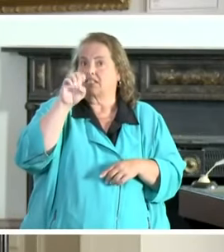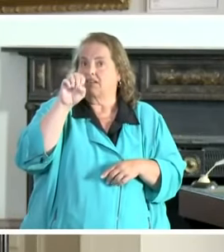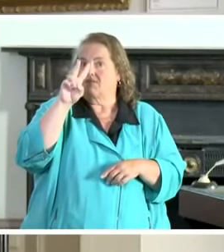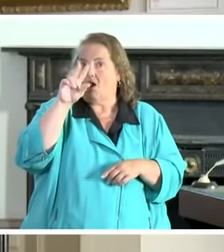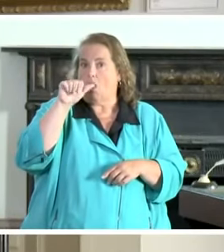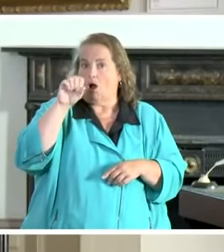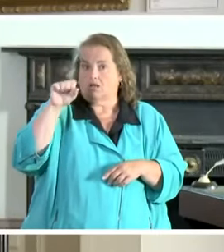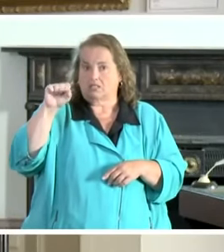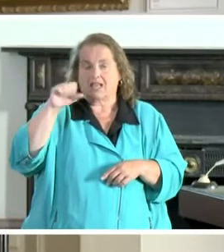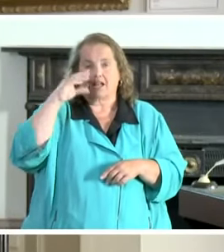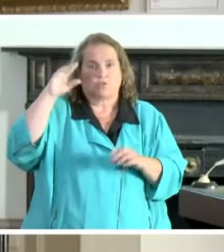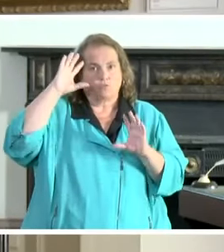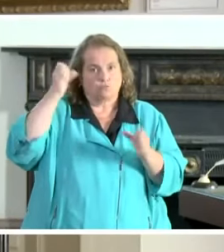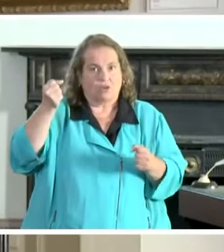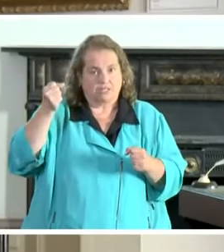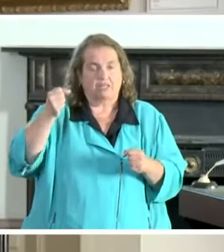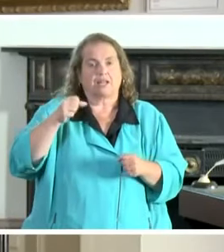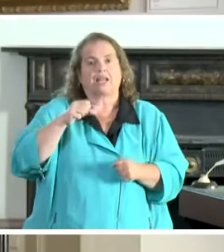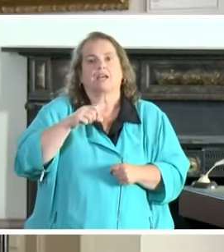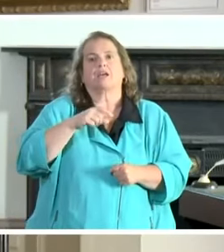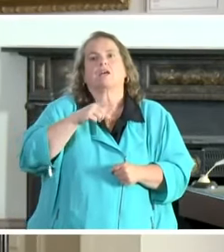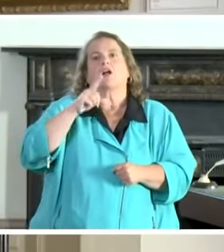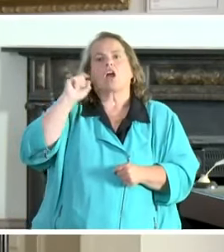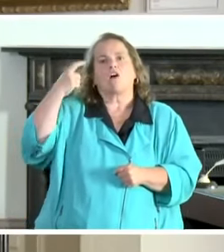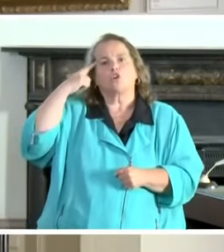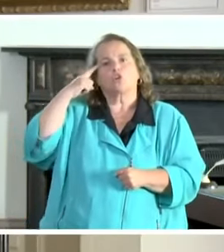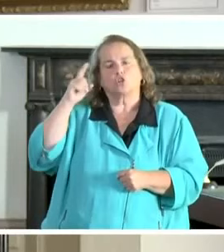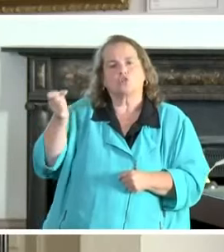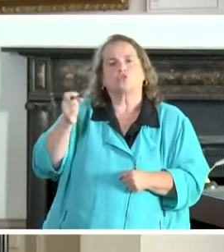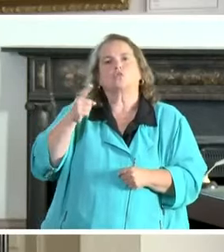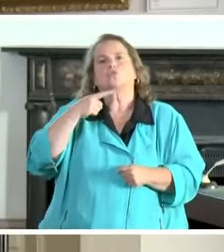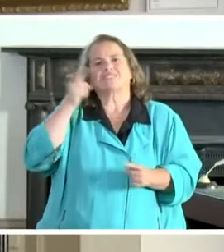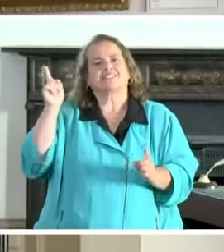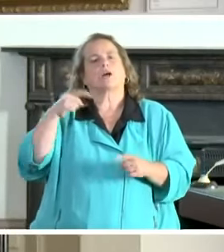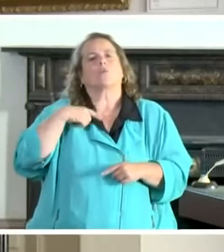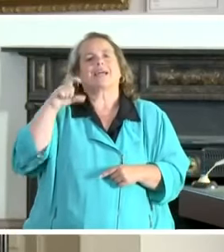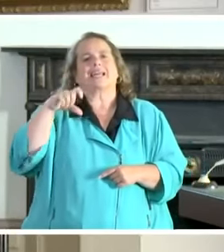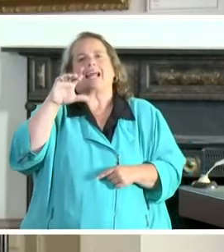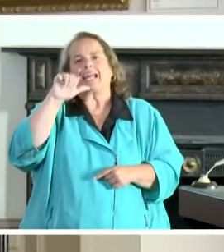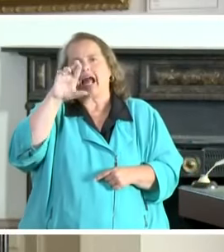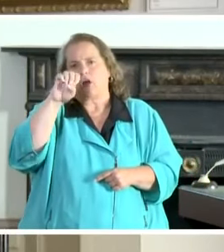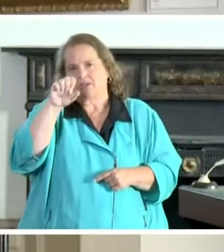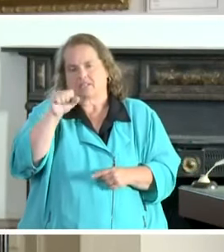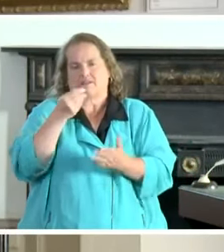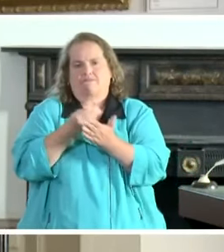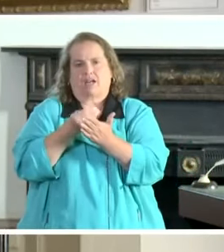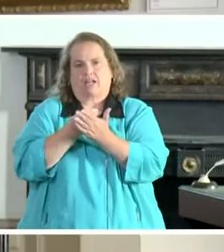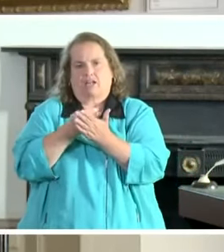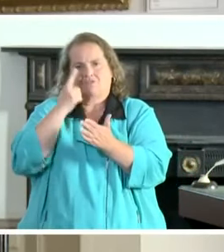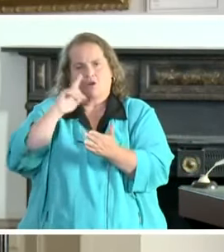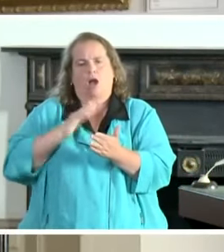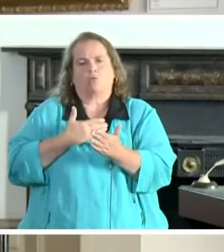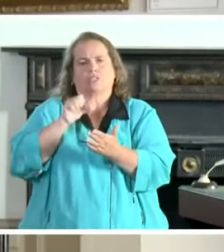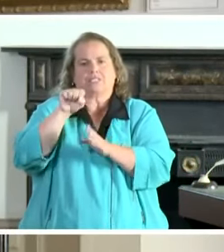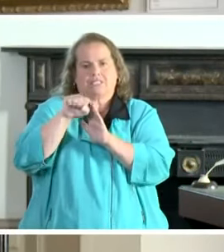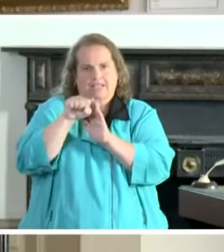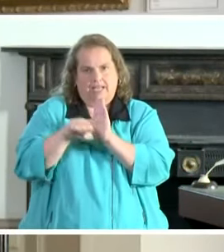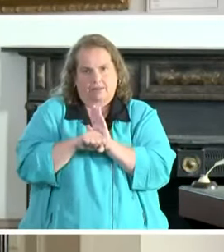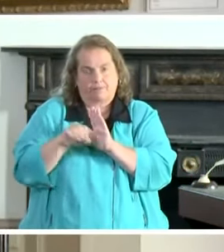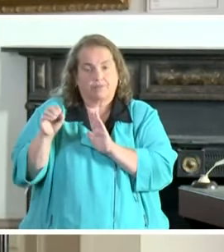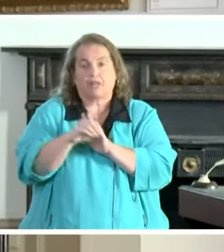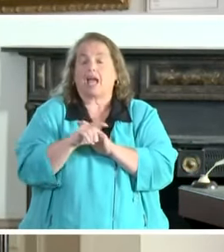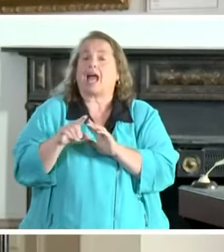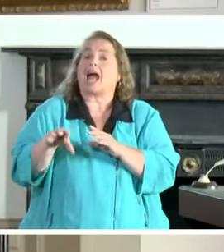echoing Governor Beshear's request for an additional round of CARES funding for our state budget. Additionally, because